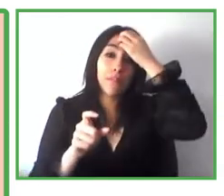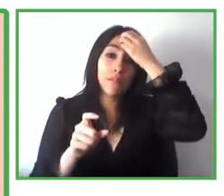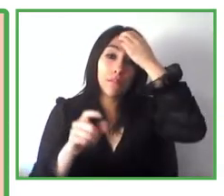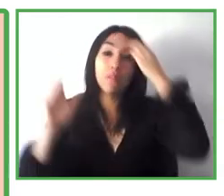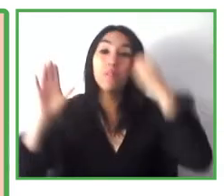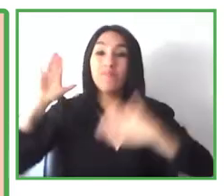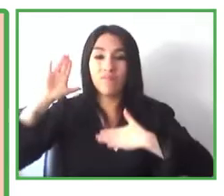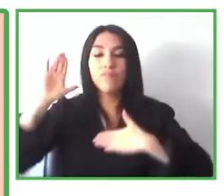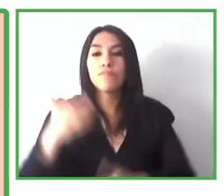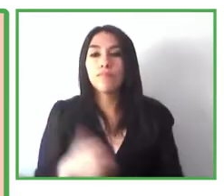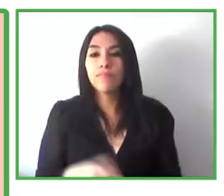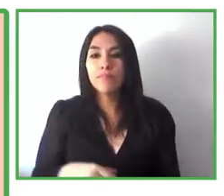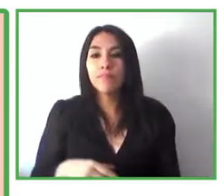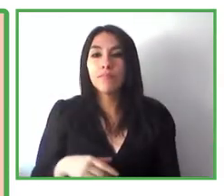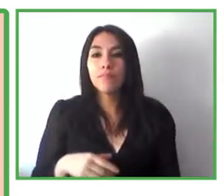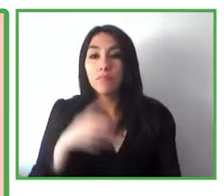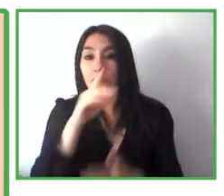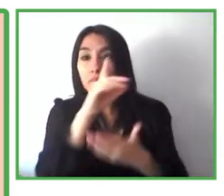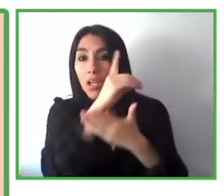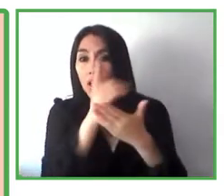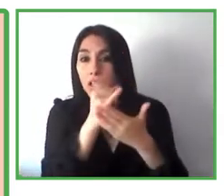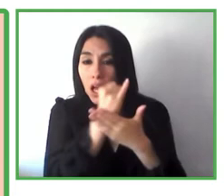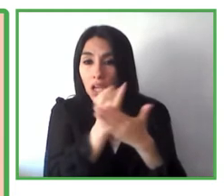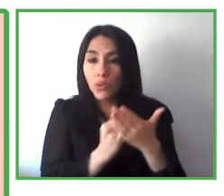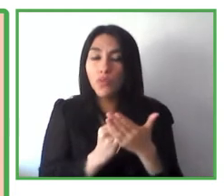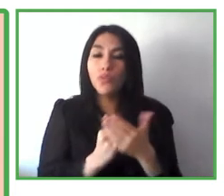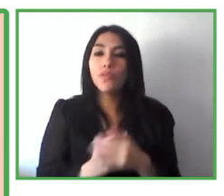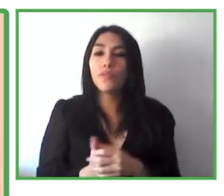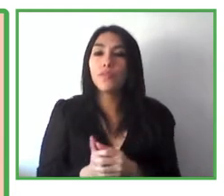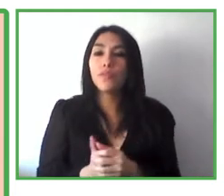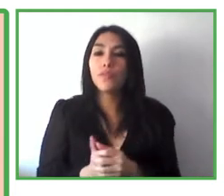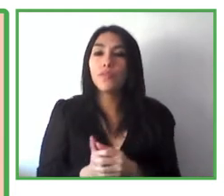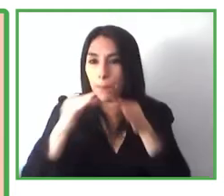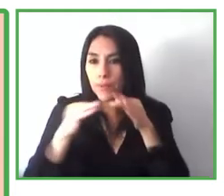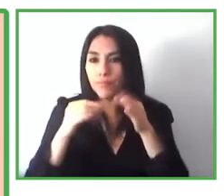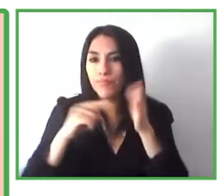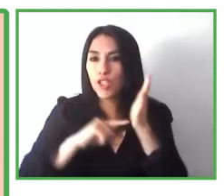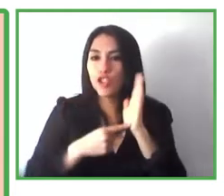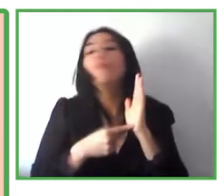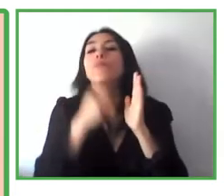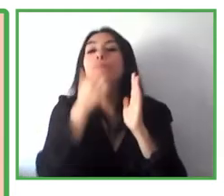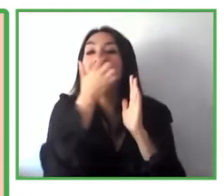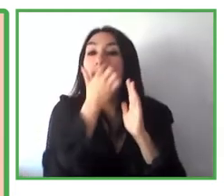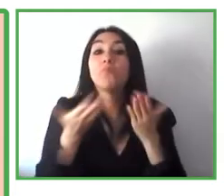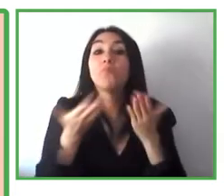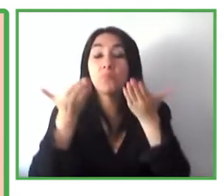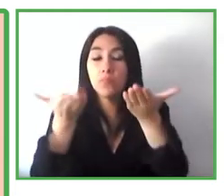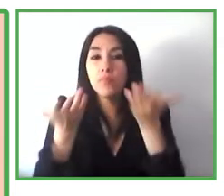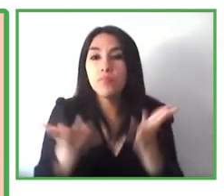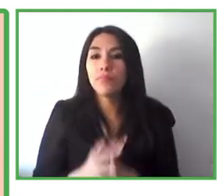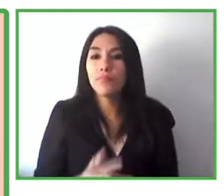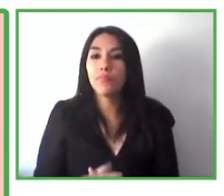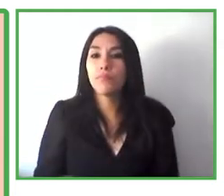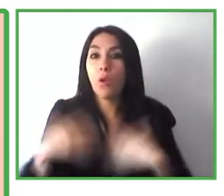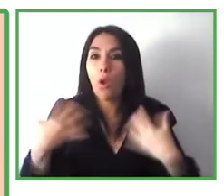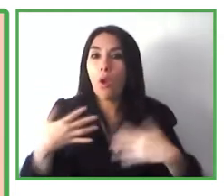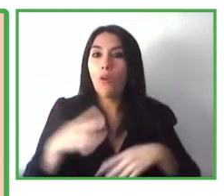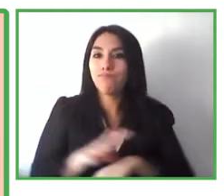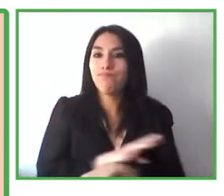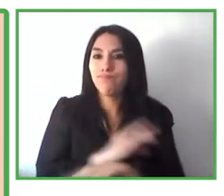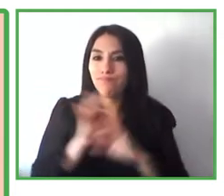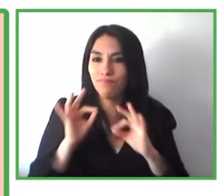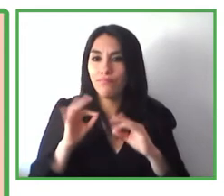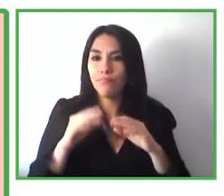providing assistance beyond needed. So it is technology that offers this added level